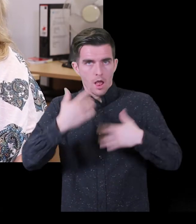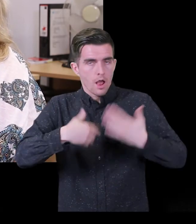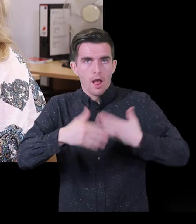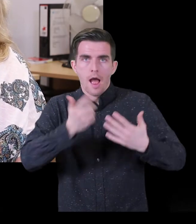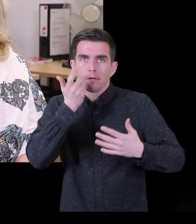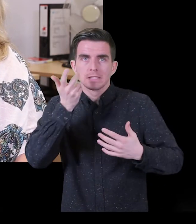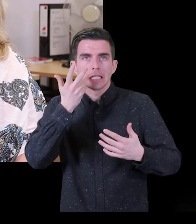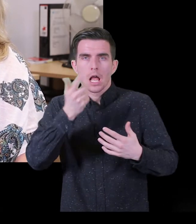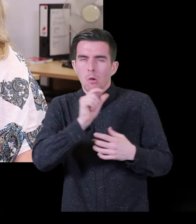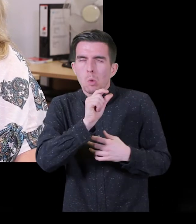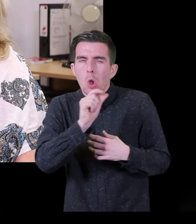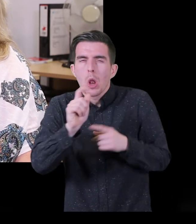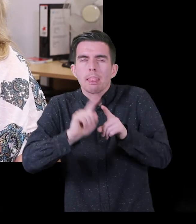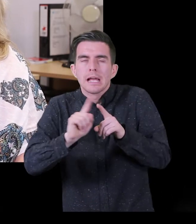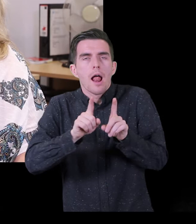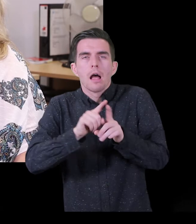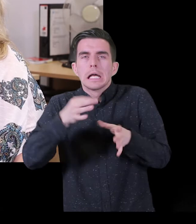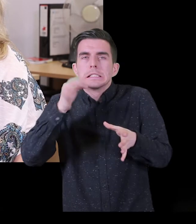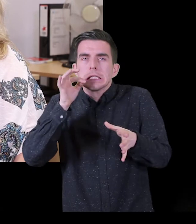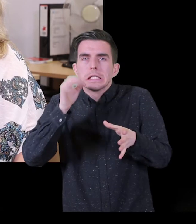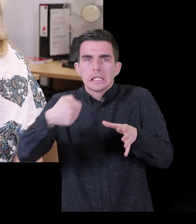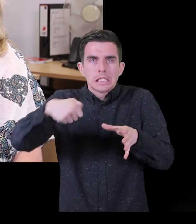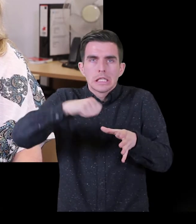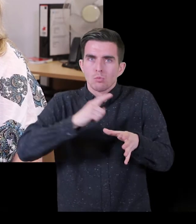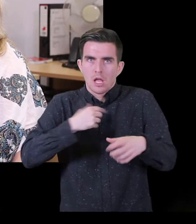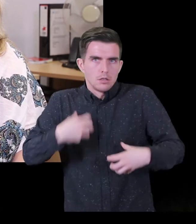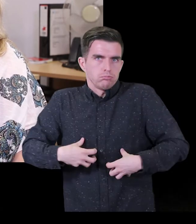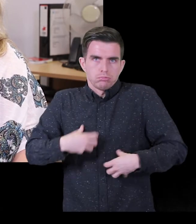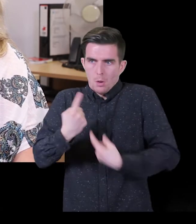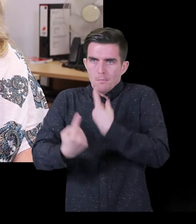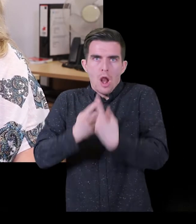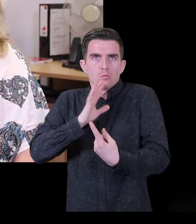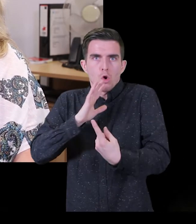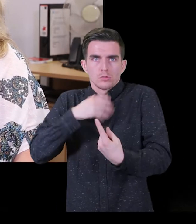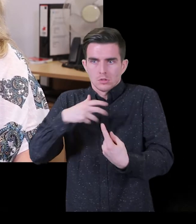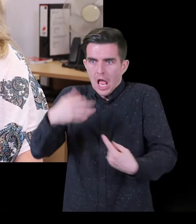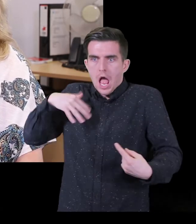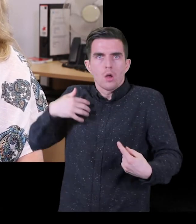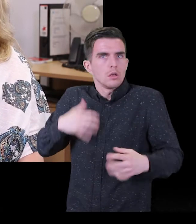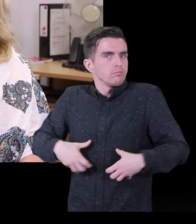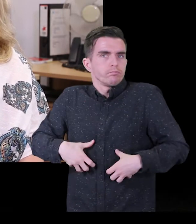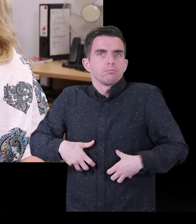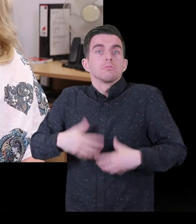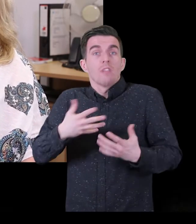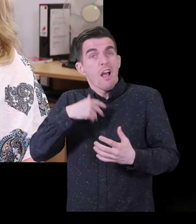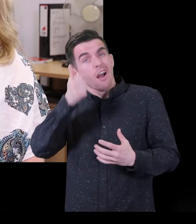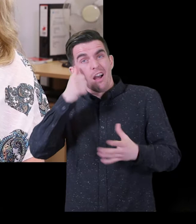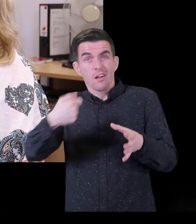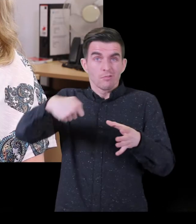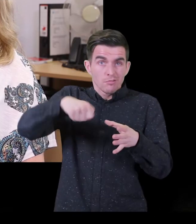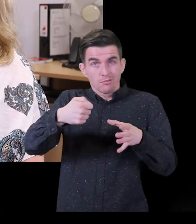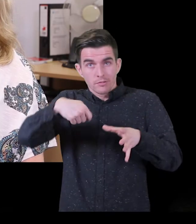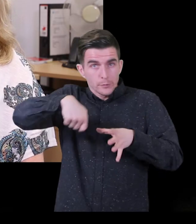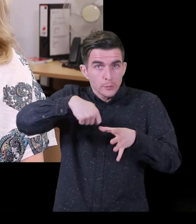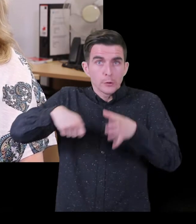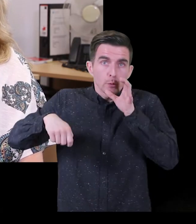chores at home, even making a cup of tea, because obviously you're frightened of using boiling water